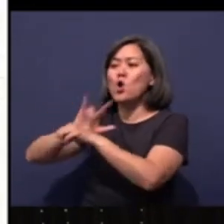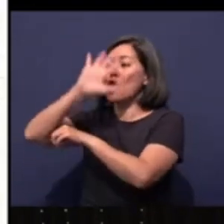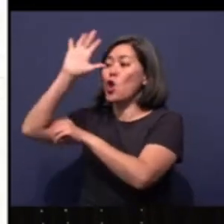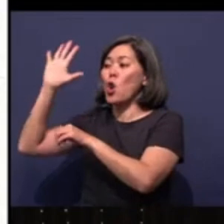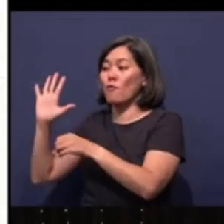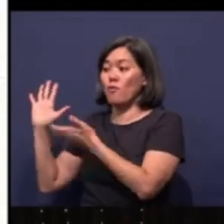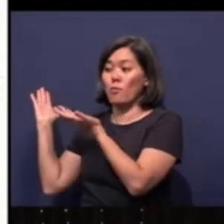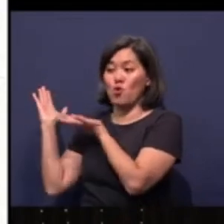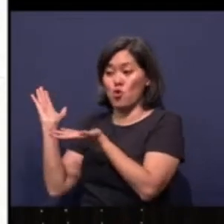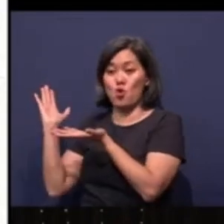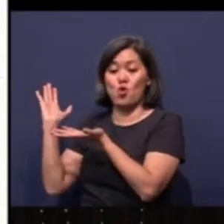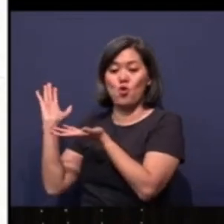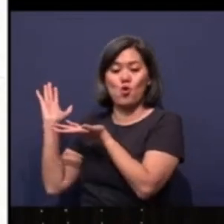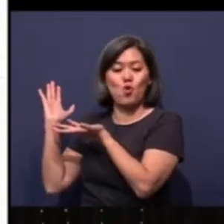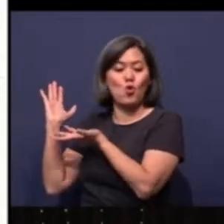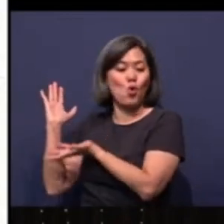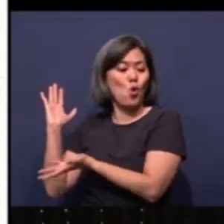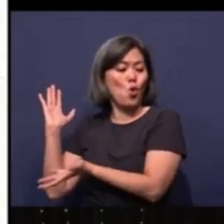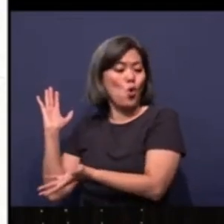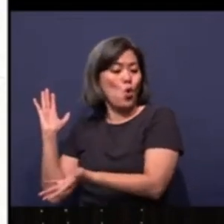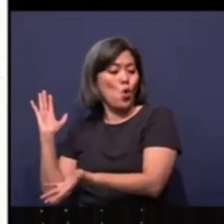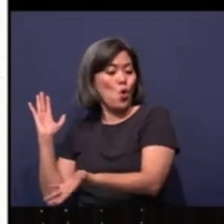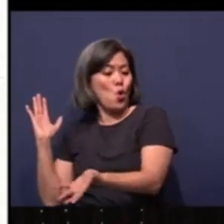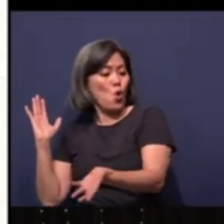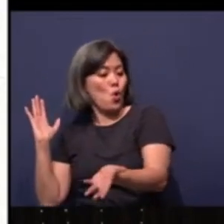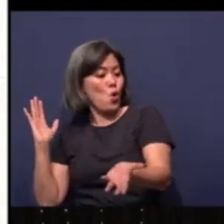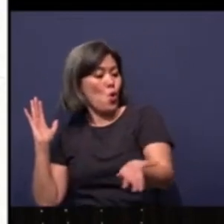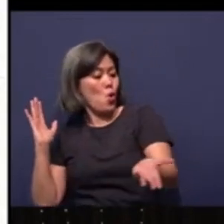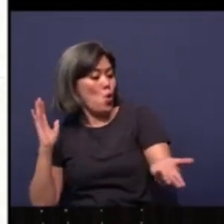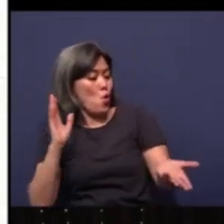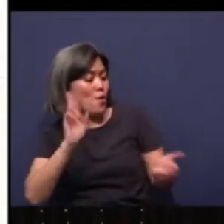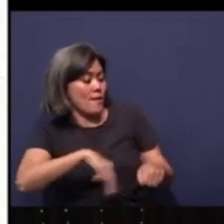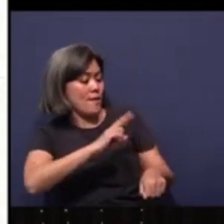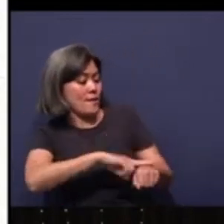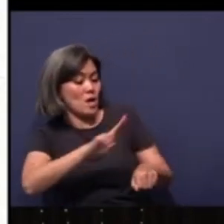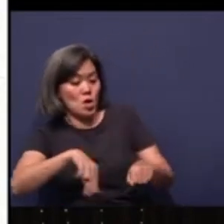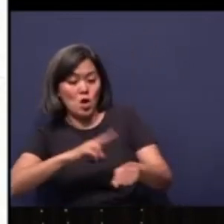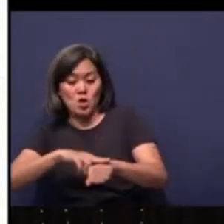here to the nations outside Jerusalem.